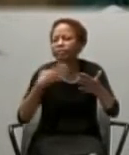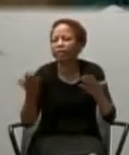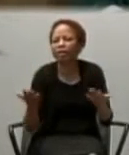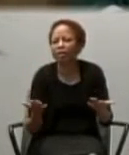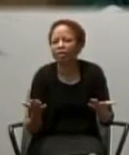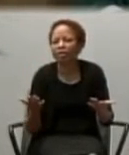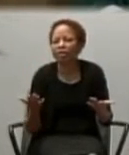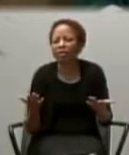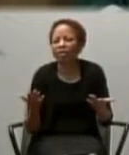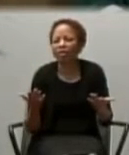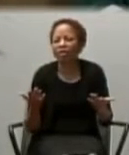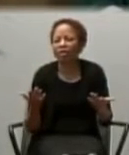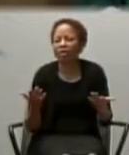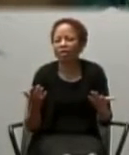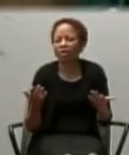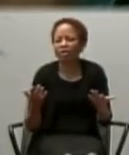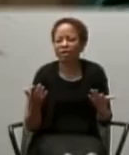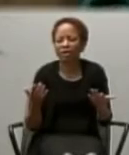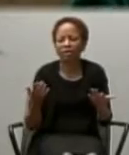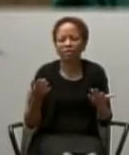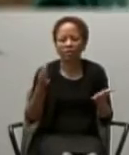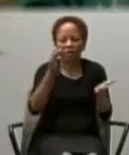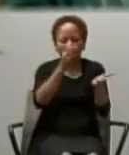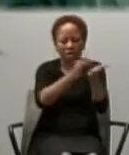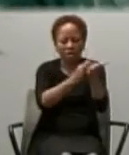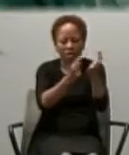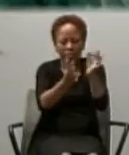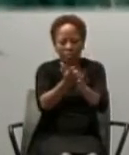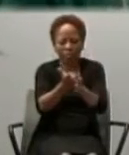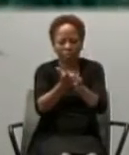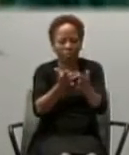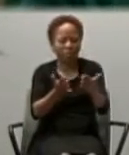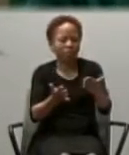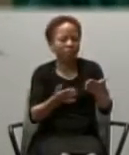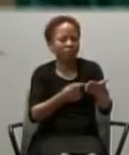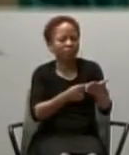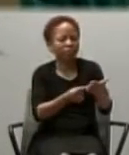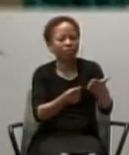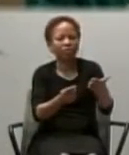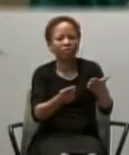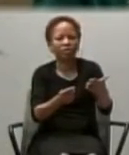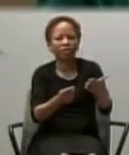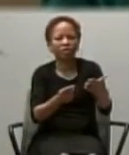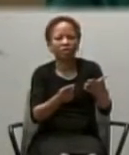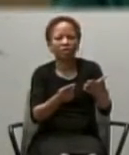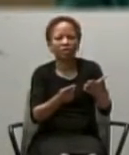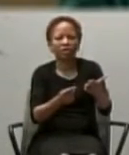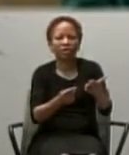As the holy father wrote, the church, is not, a toll house.